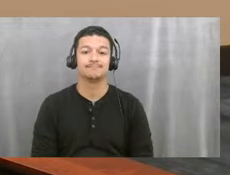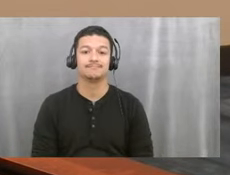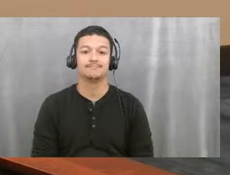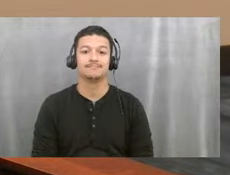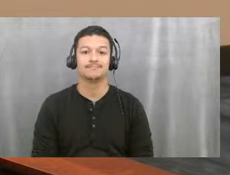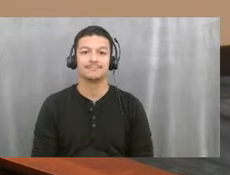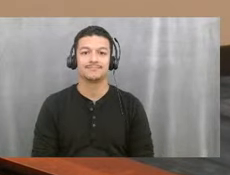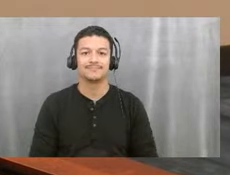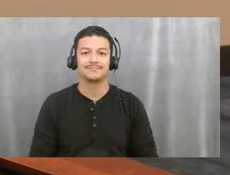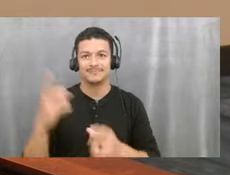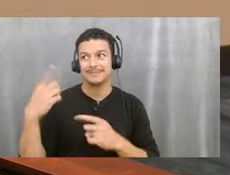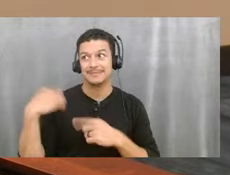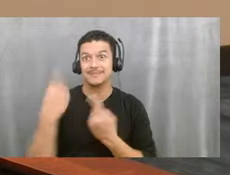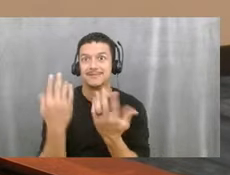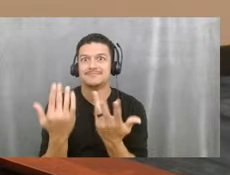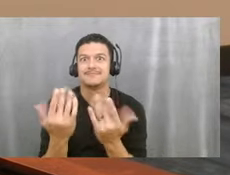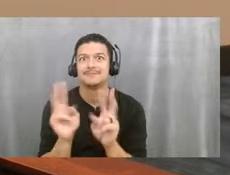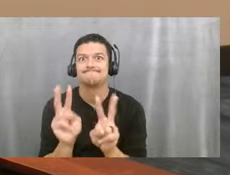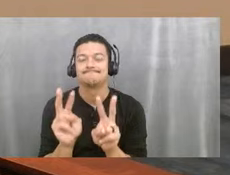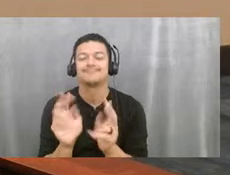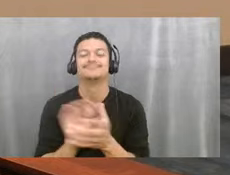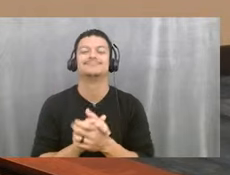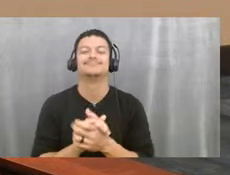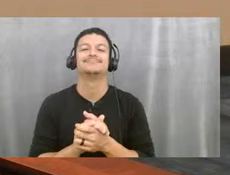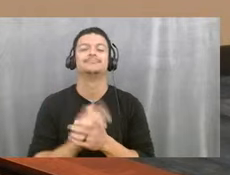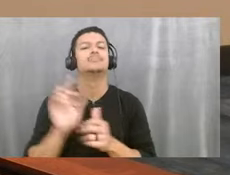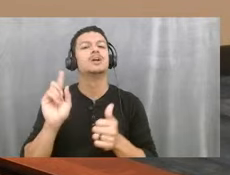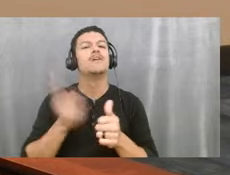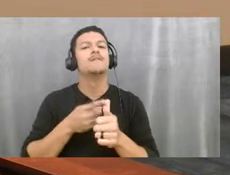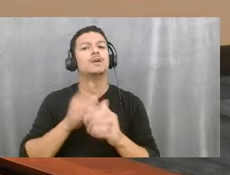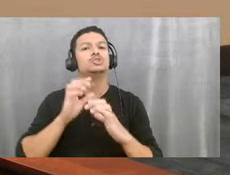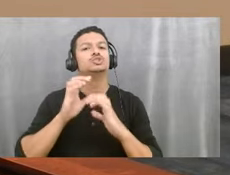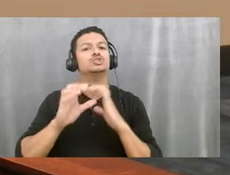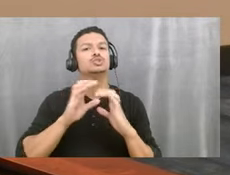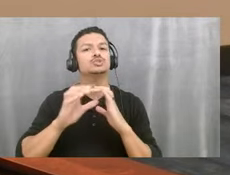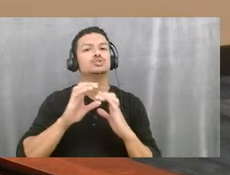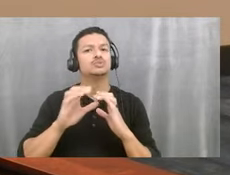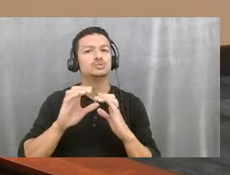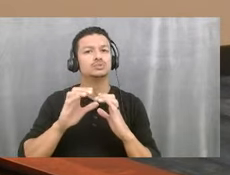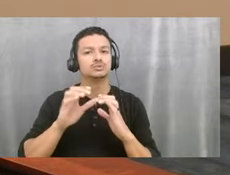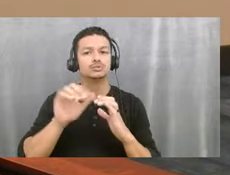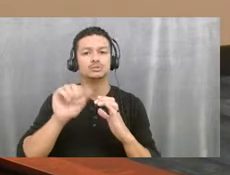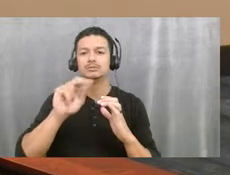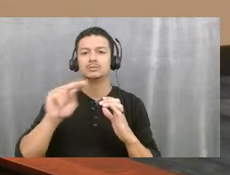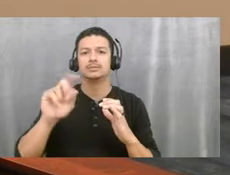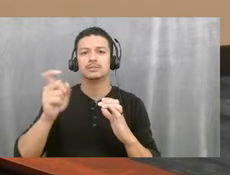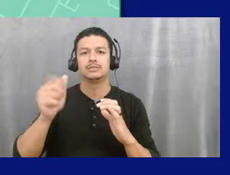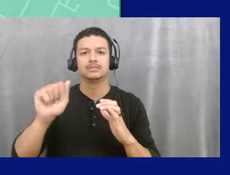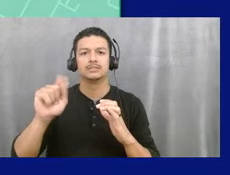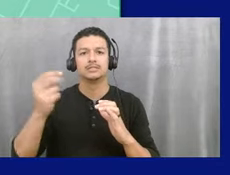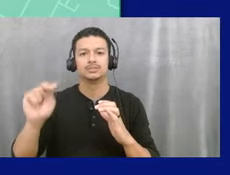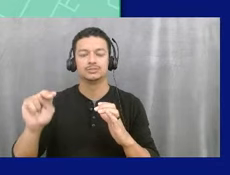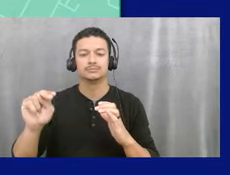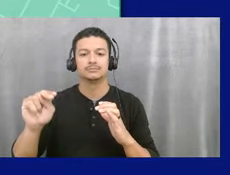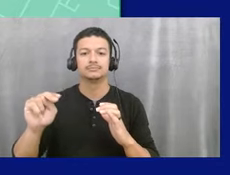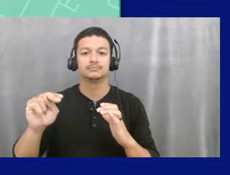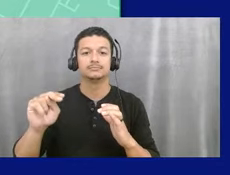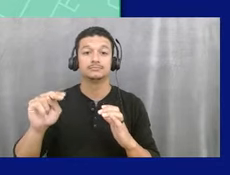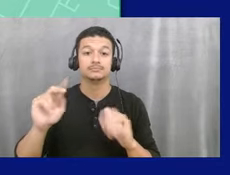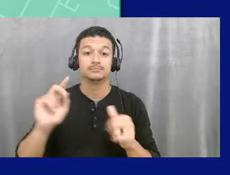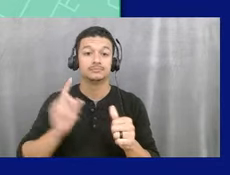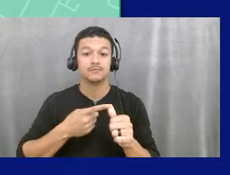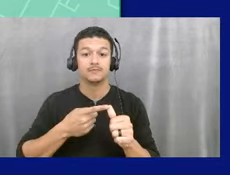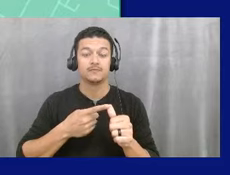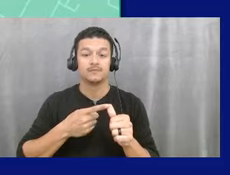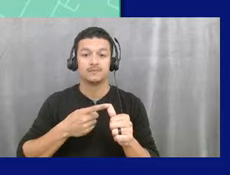waiting for it. Um, so the first conversation of probably many on annexation. Uh, so first a very broad